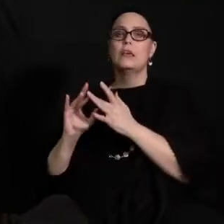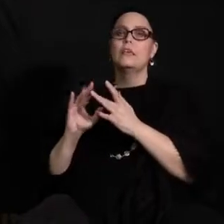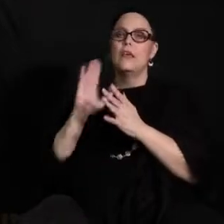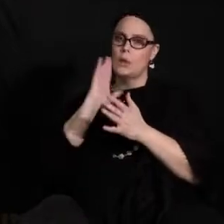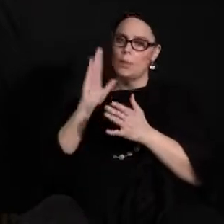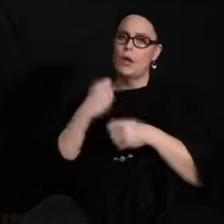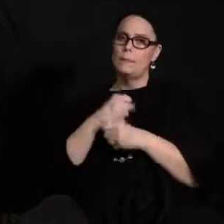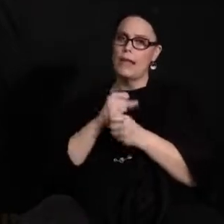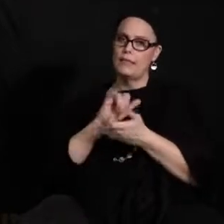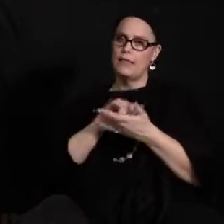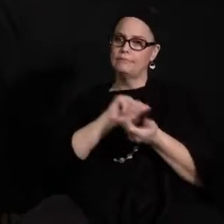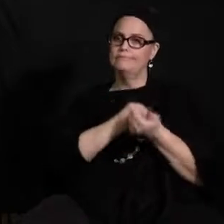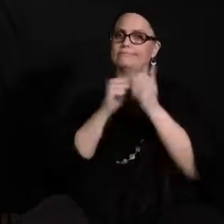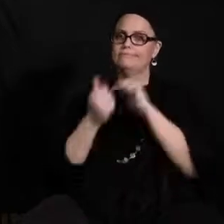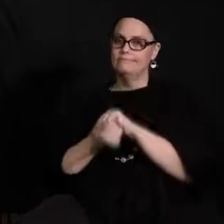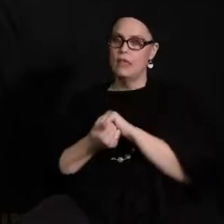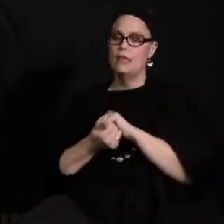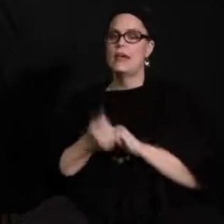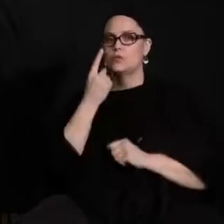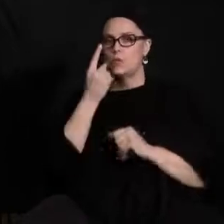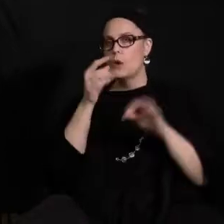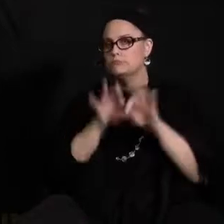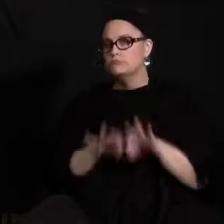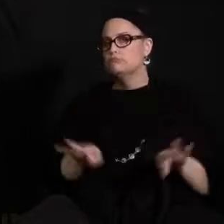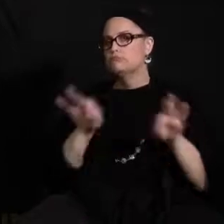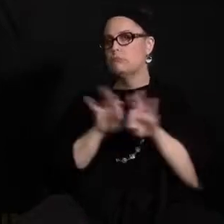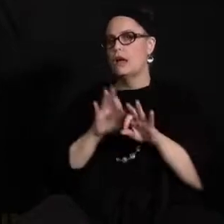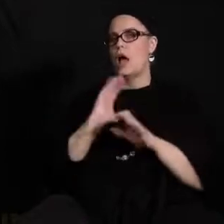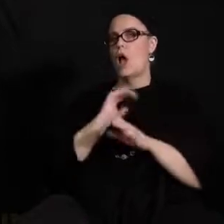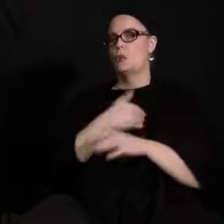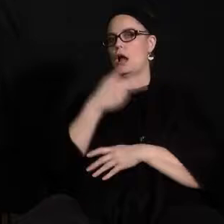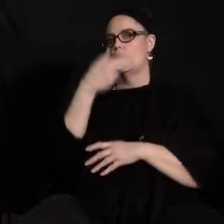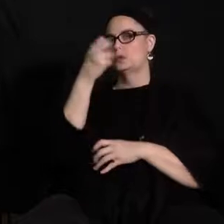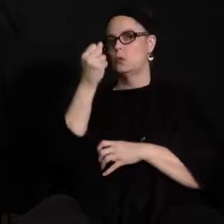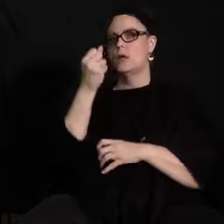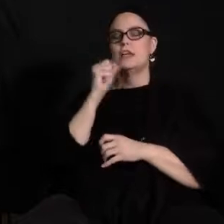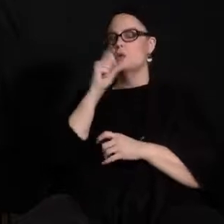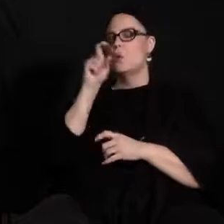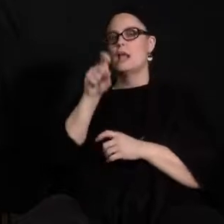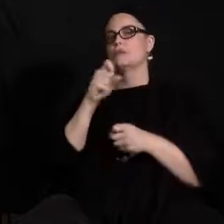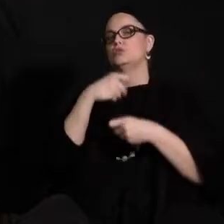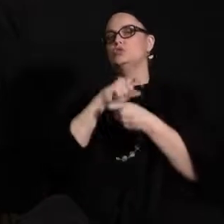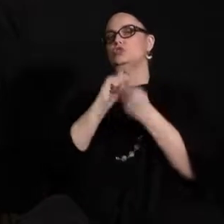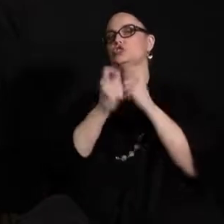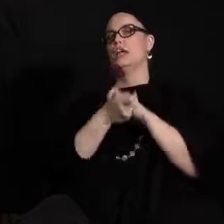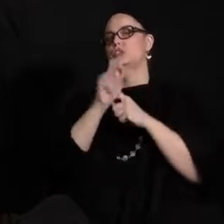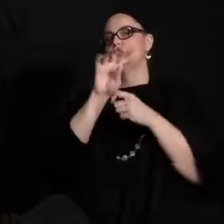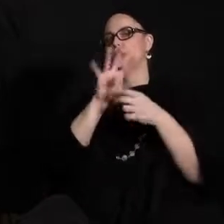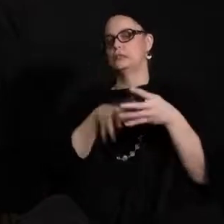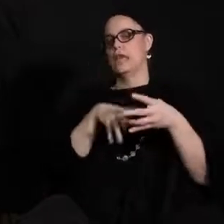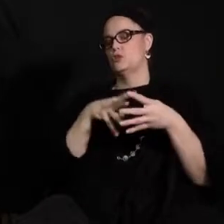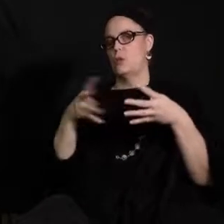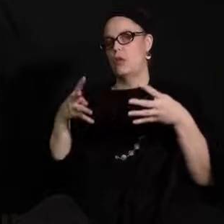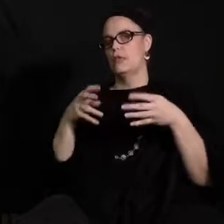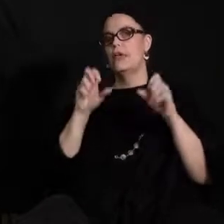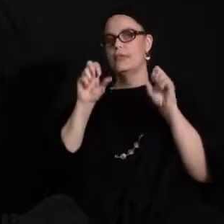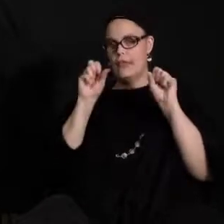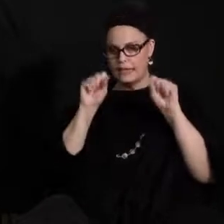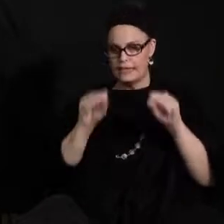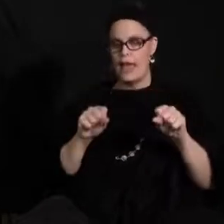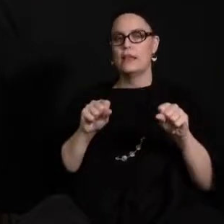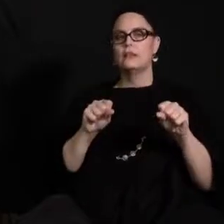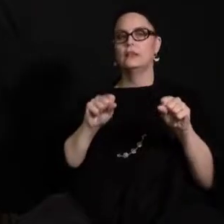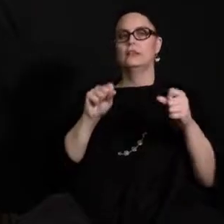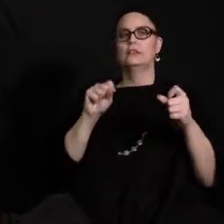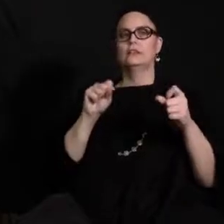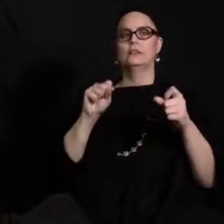key design element of the secondary model is the students won't have to change their schedule. They will move from the in-person model to virtual learning